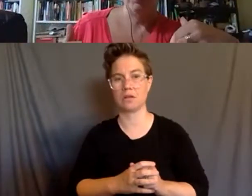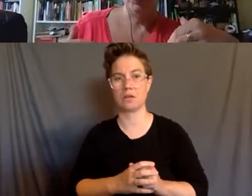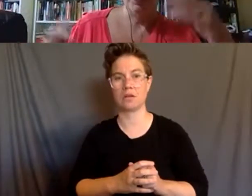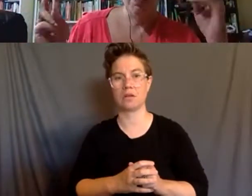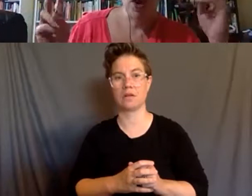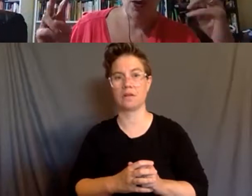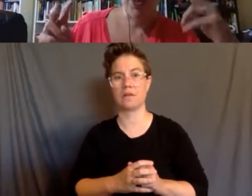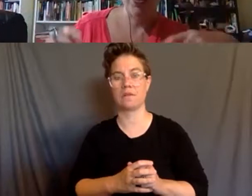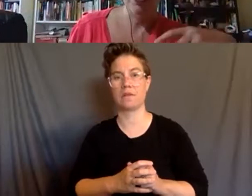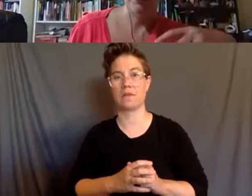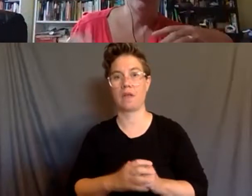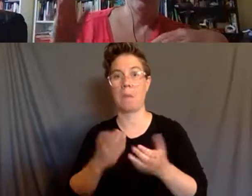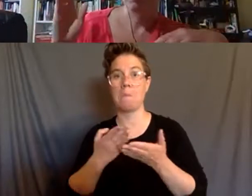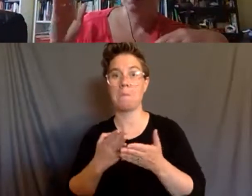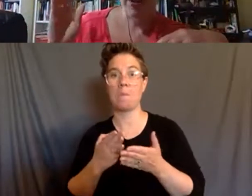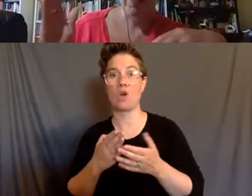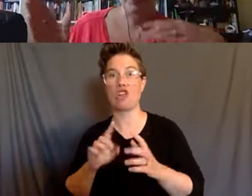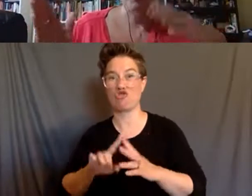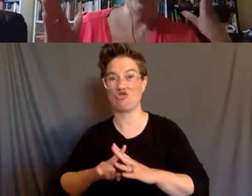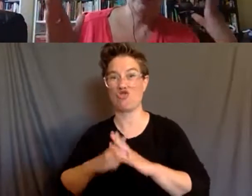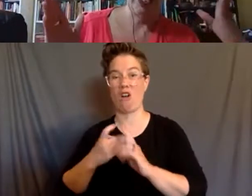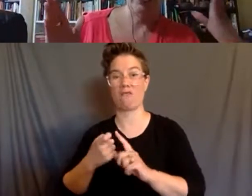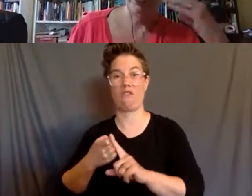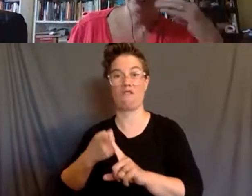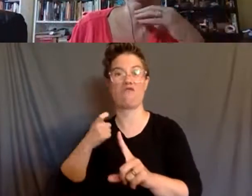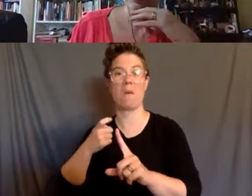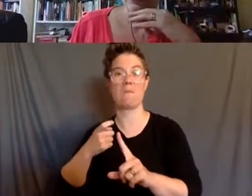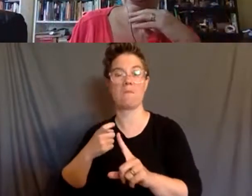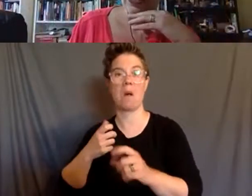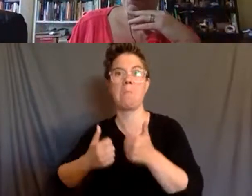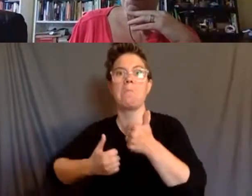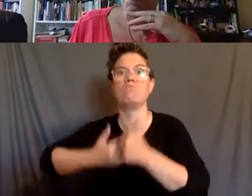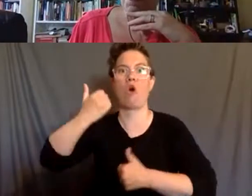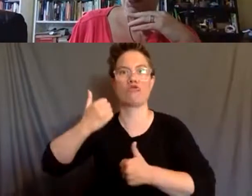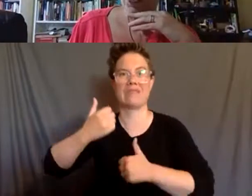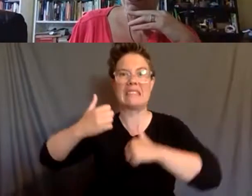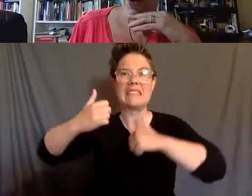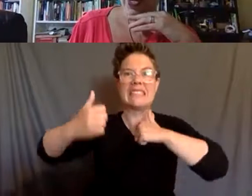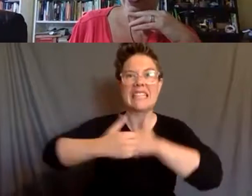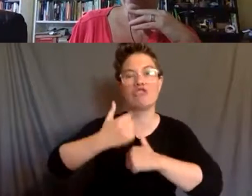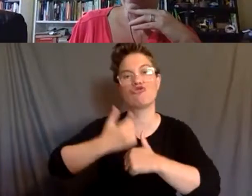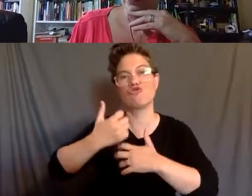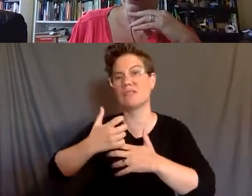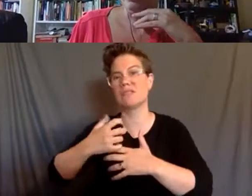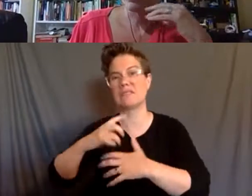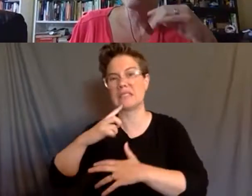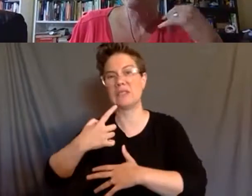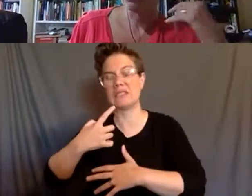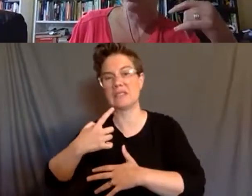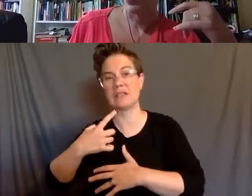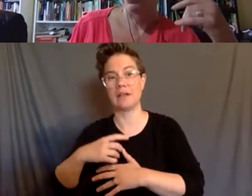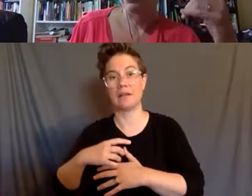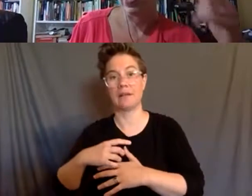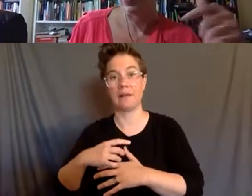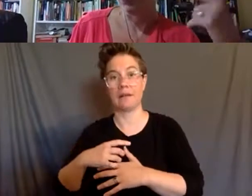perceive to be the most, whatever, severe, dangerous, um, we find then ways of